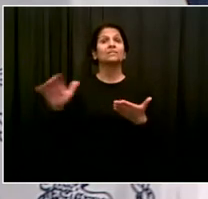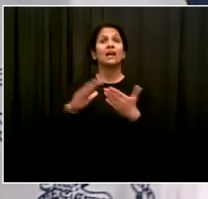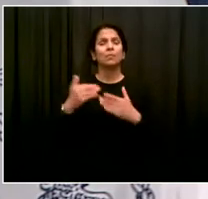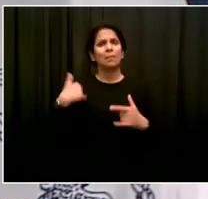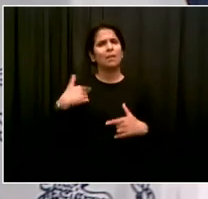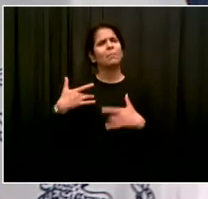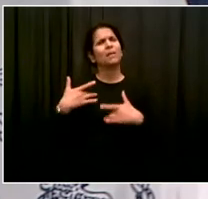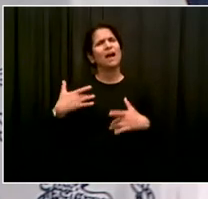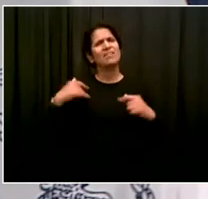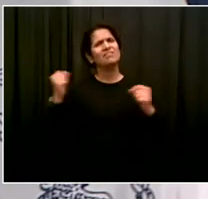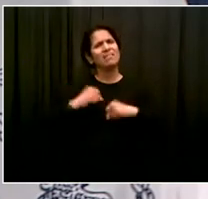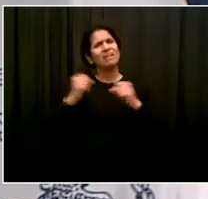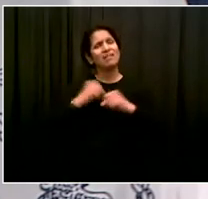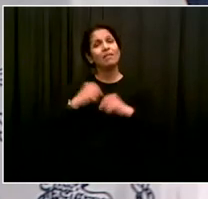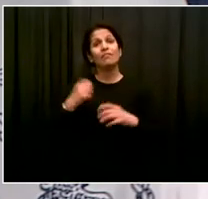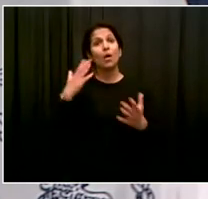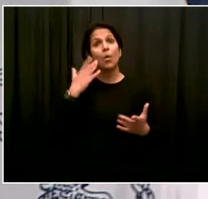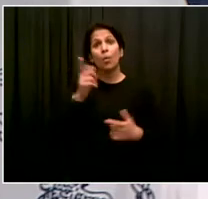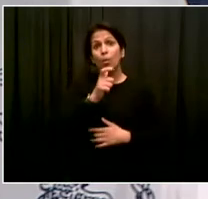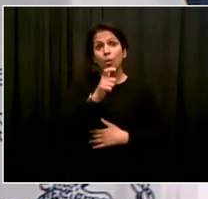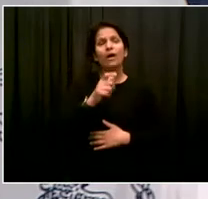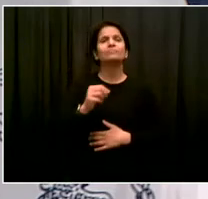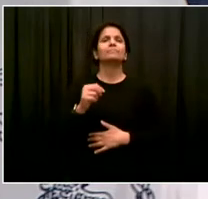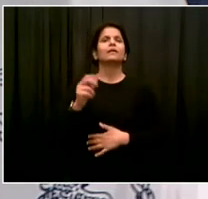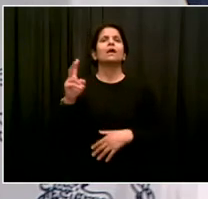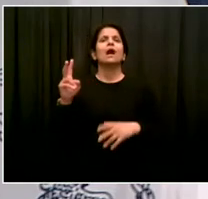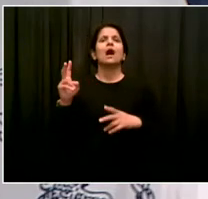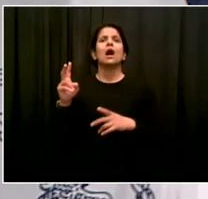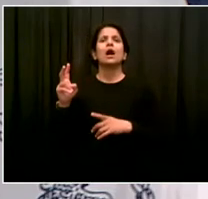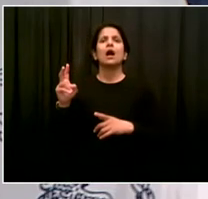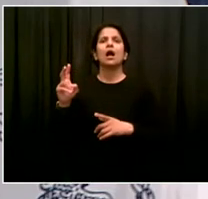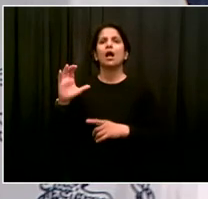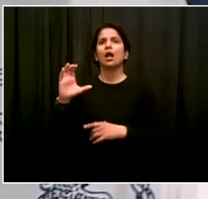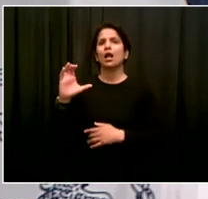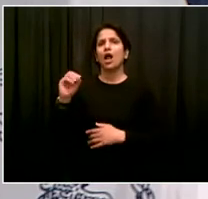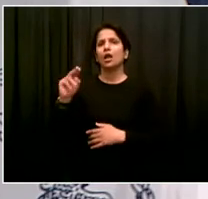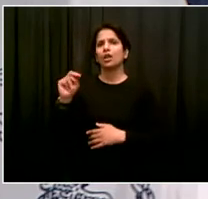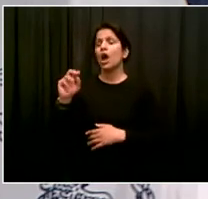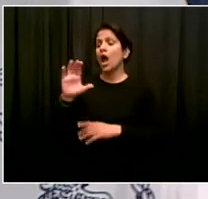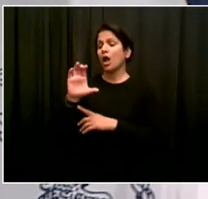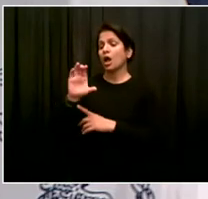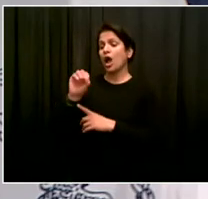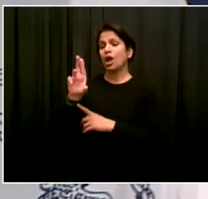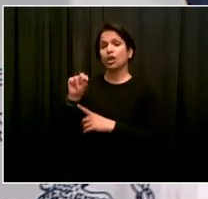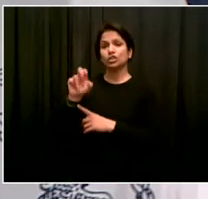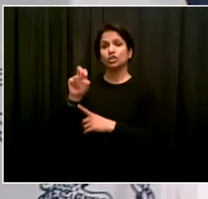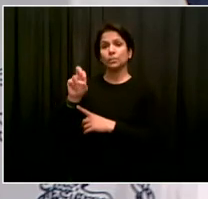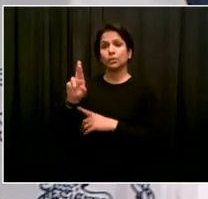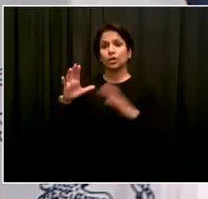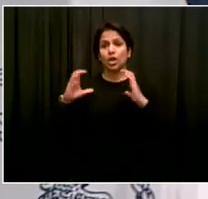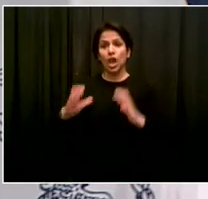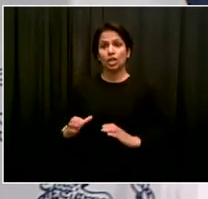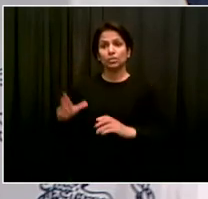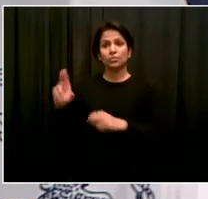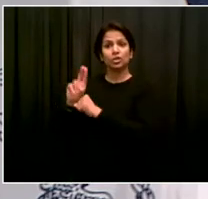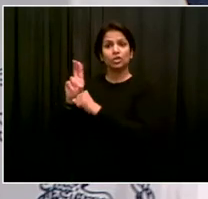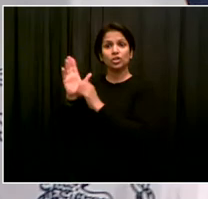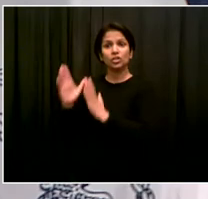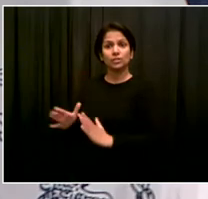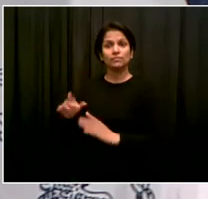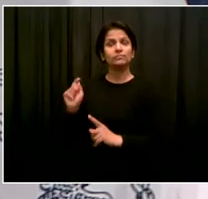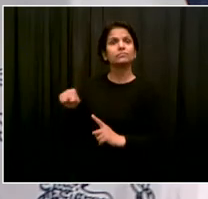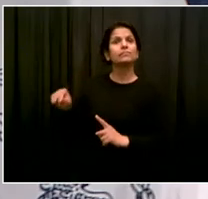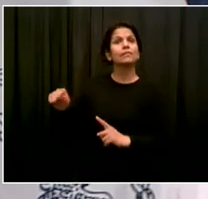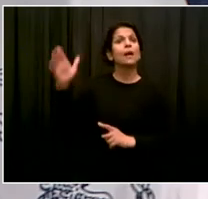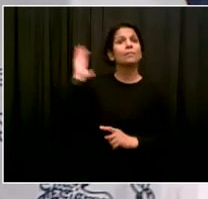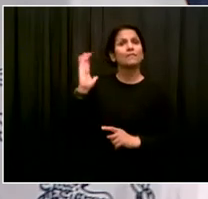And this was one of the leading places in the efforts to stop big tobacco, to hold them responsible for what they had done, including through